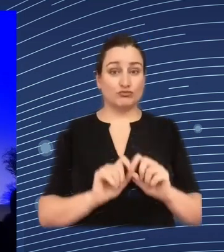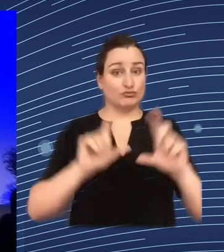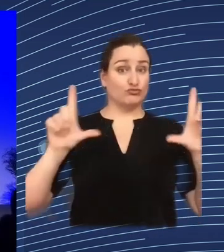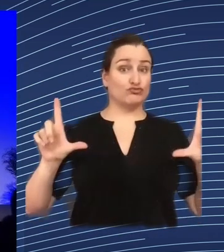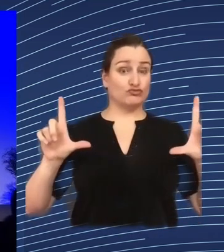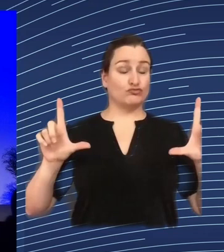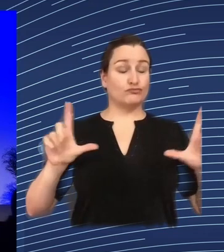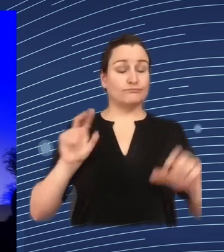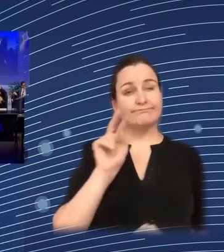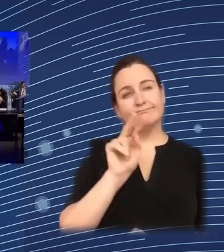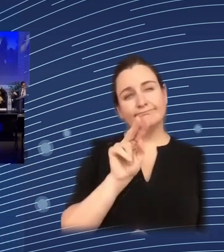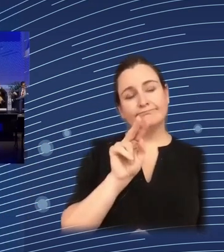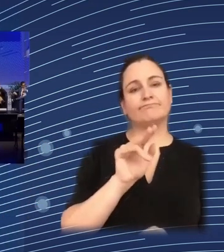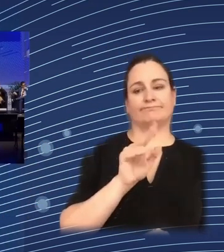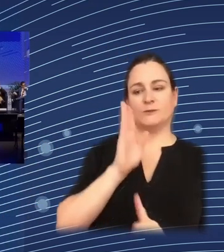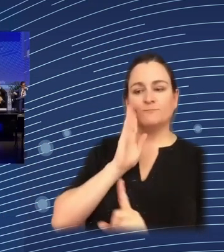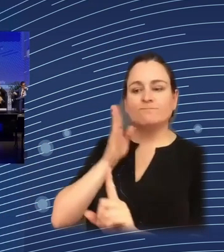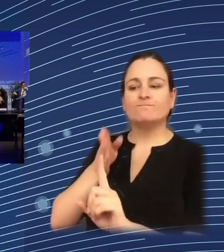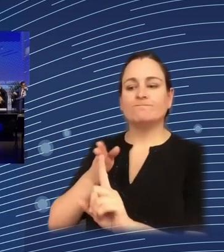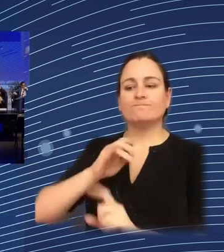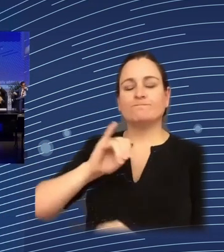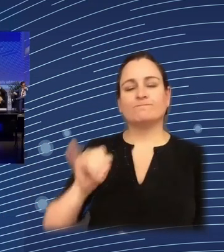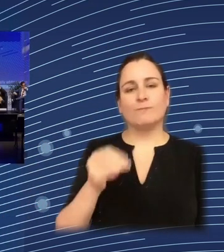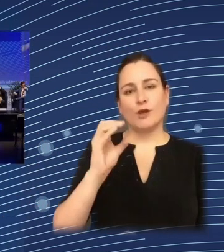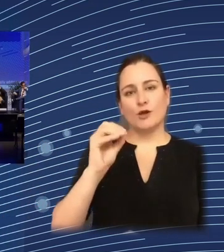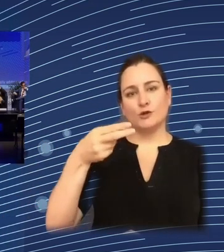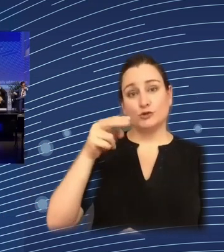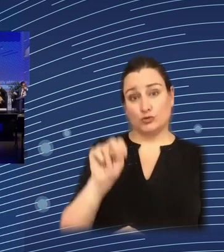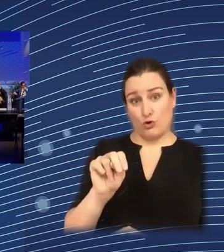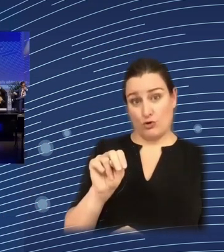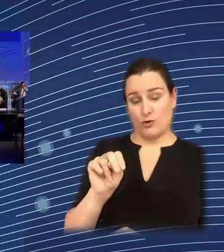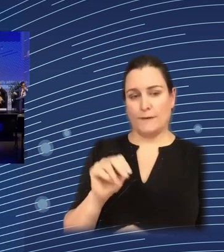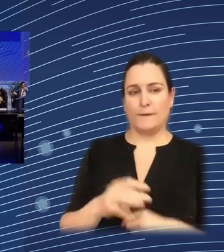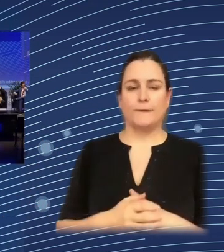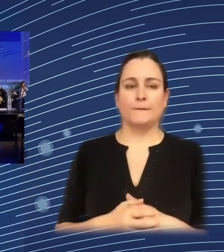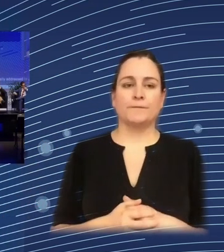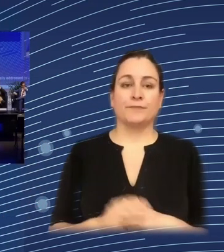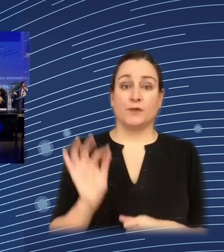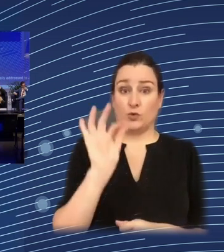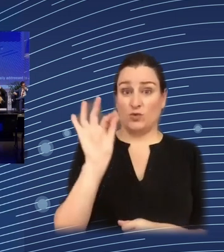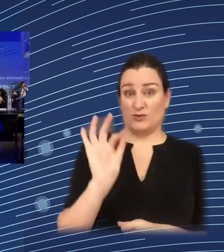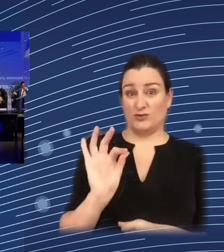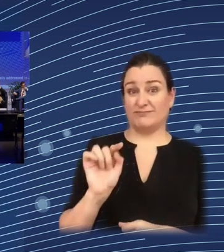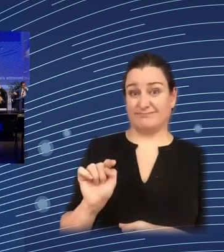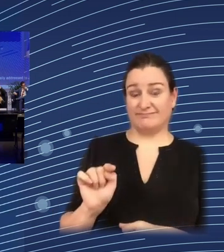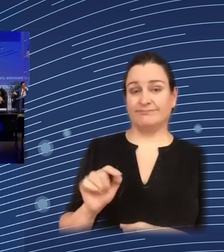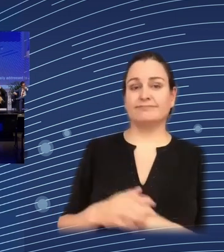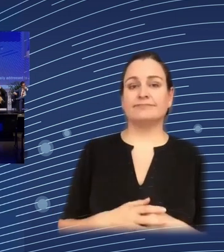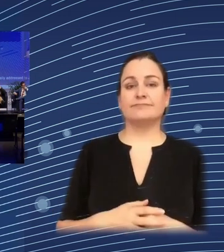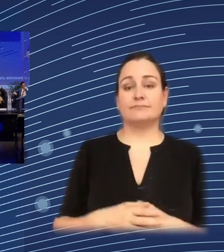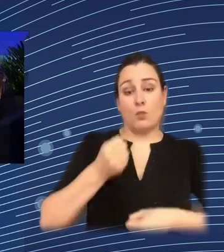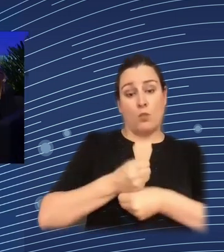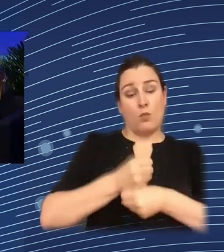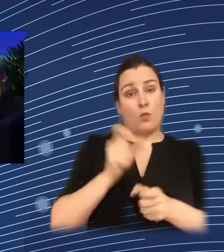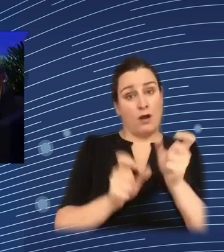addressed to John it seems which seems says does regulation laws on workers make you work at